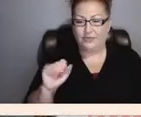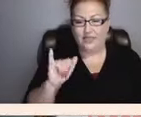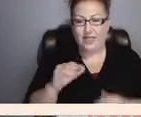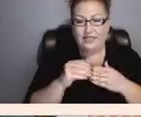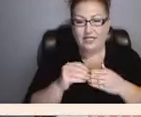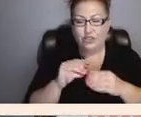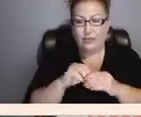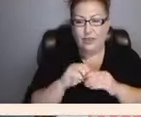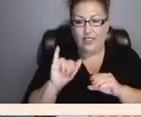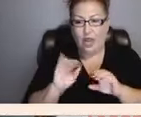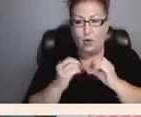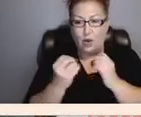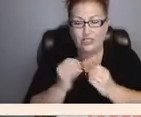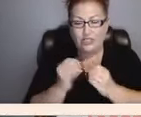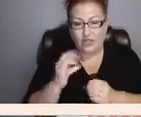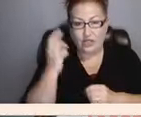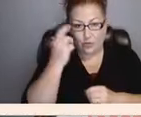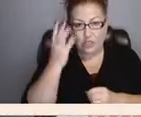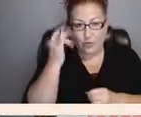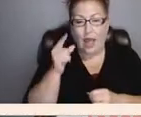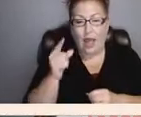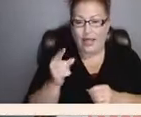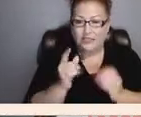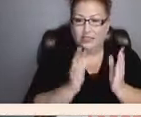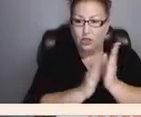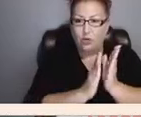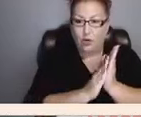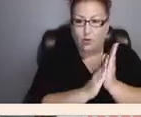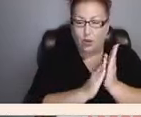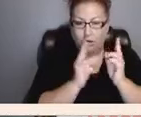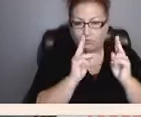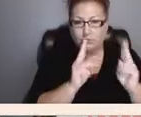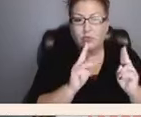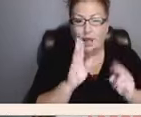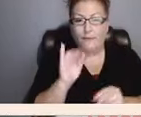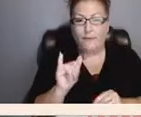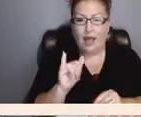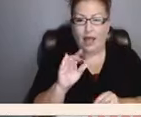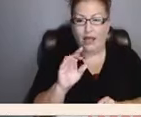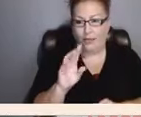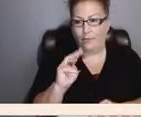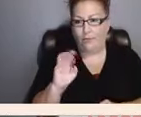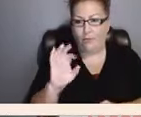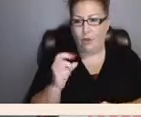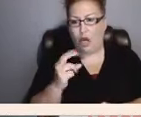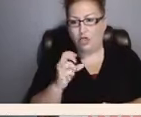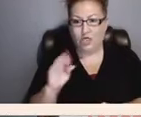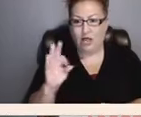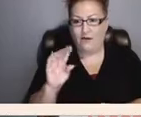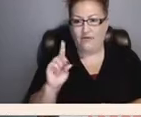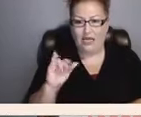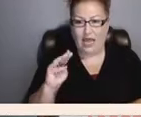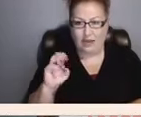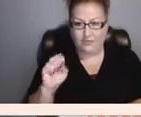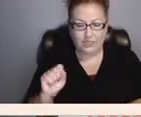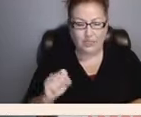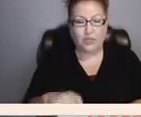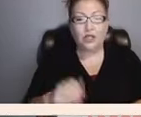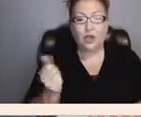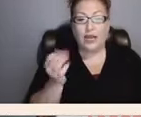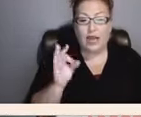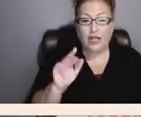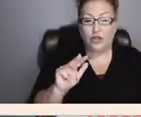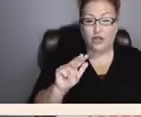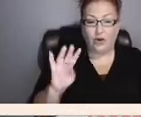the reason he is commemorated by the dimes. So in 1934, California